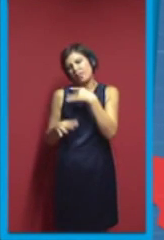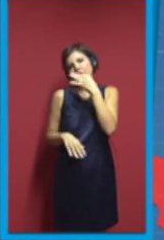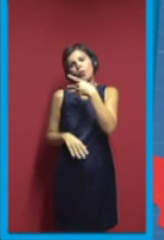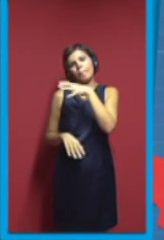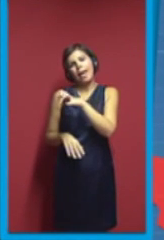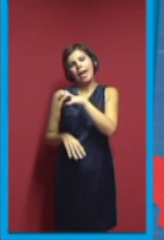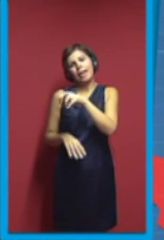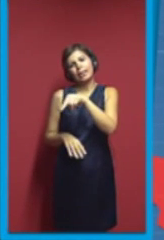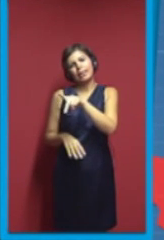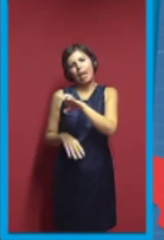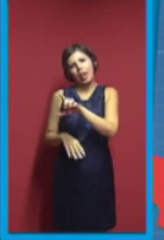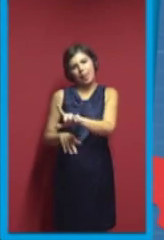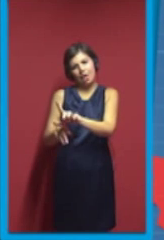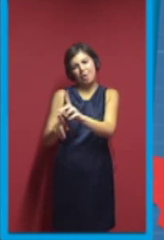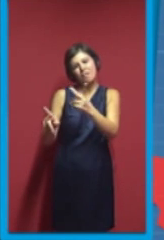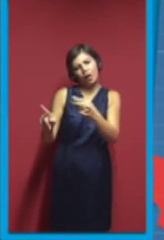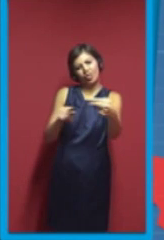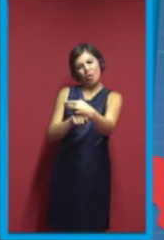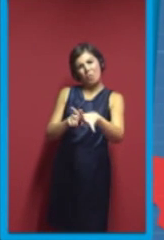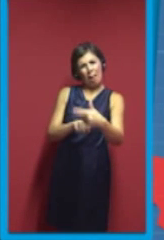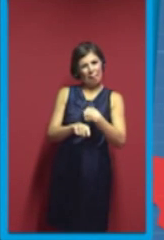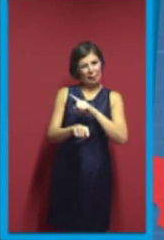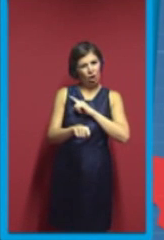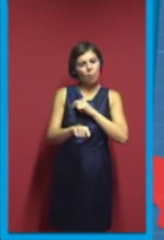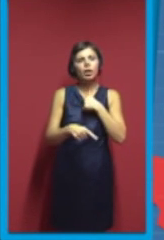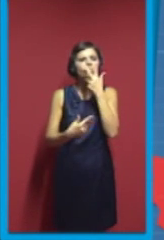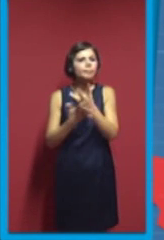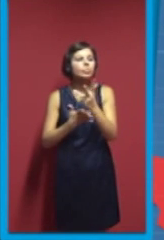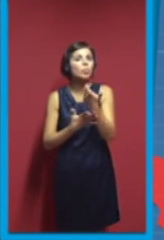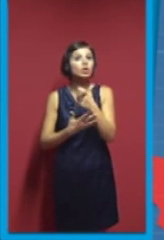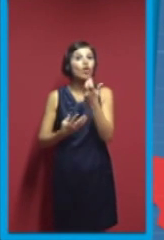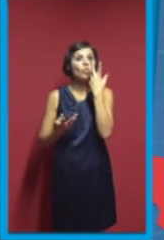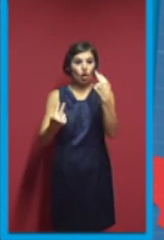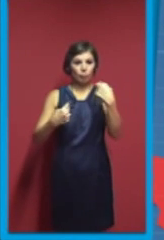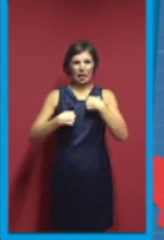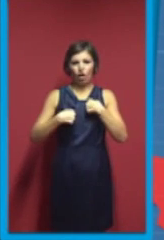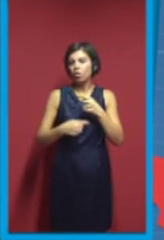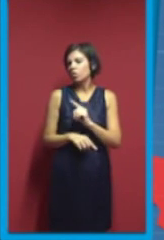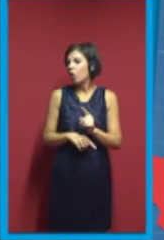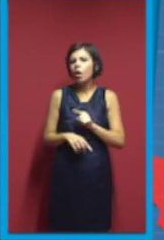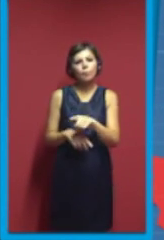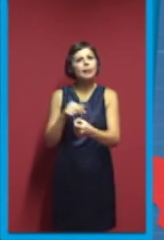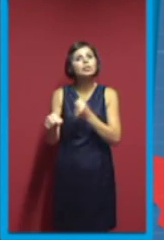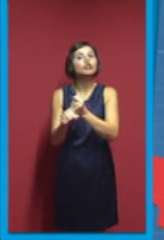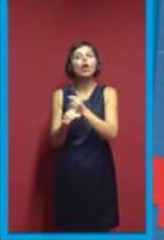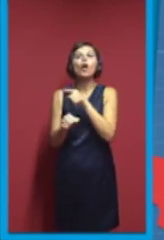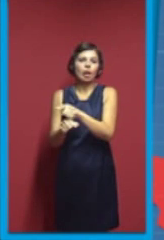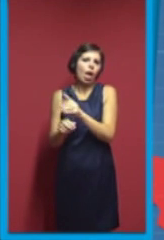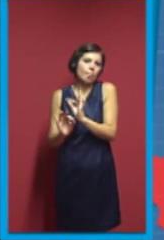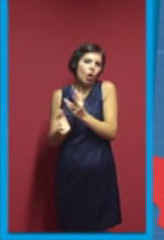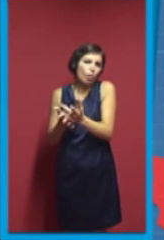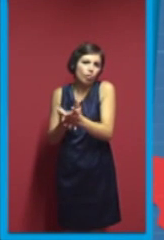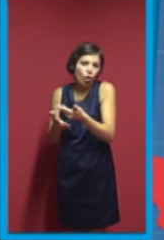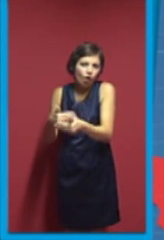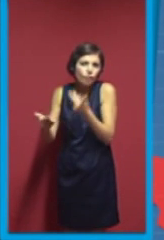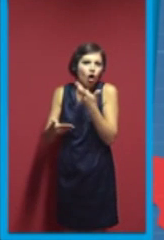about this. It's not about me, but it's more about the story. Because the open hardware allowed me to be who I